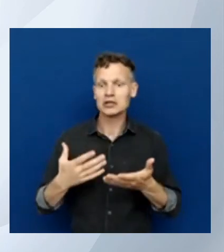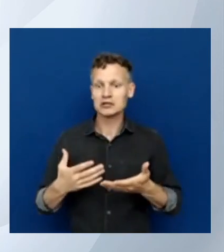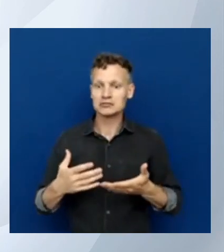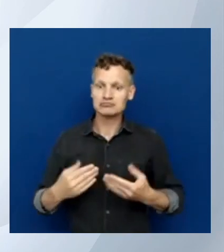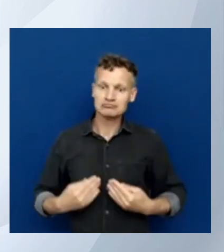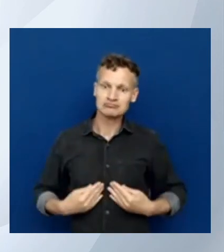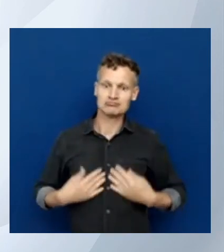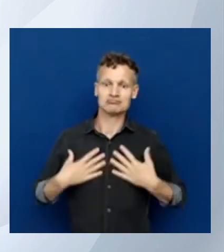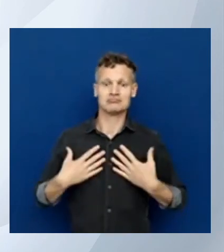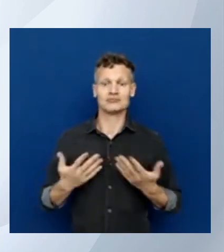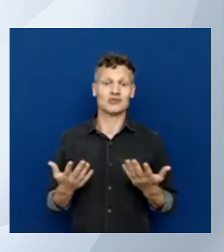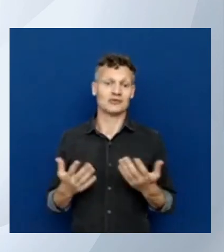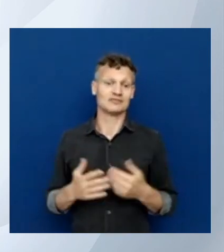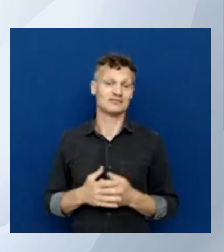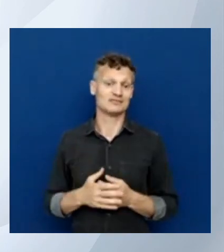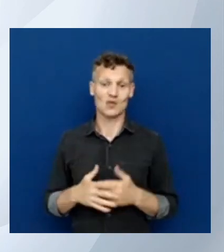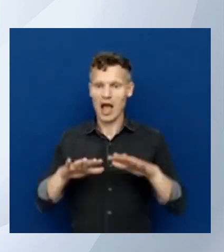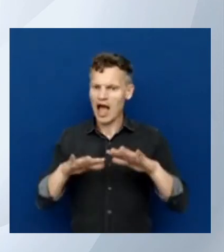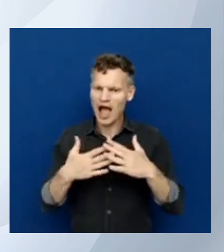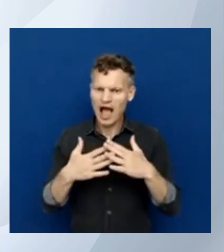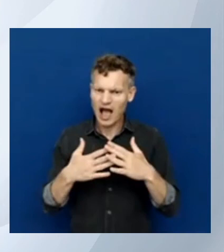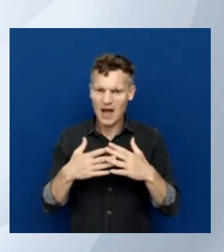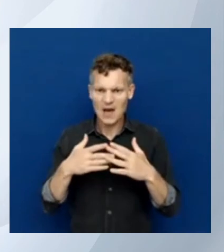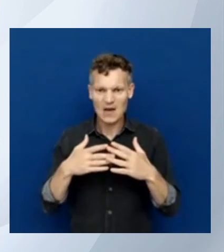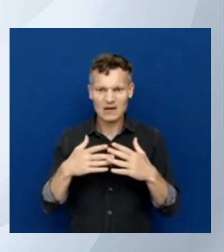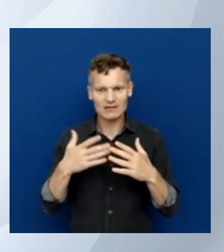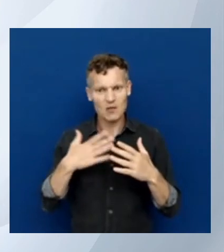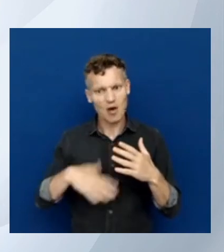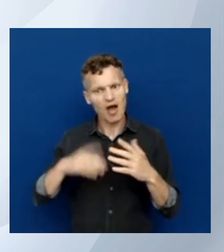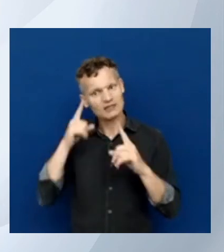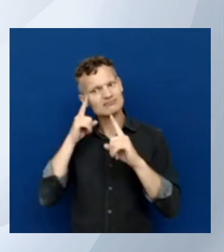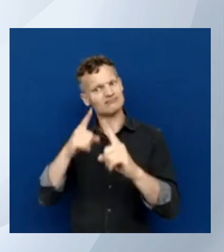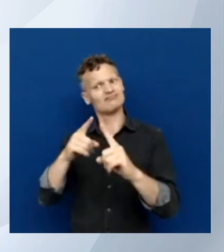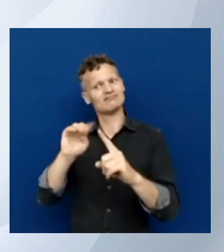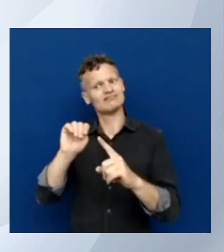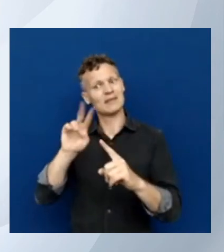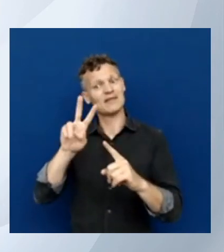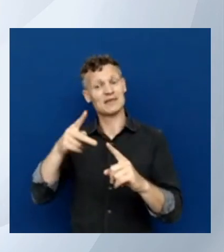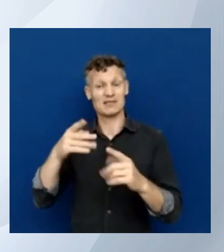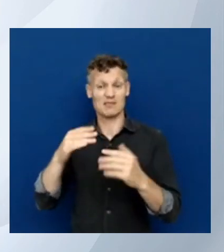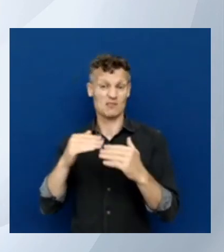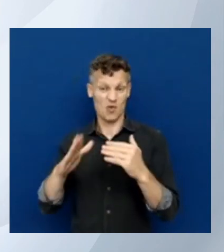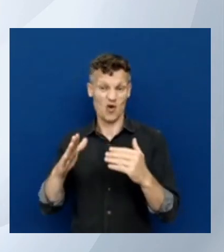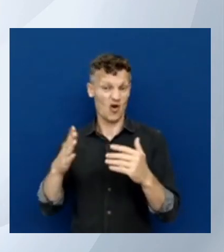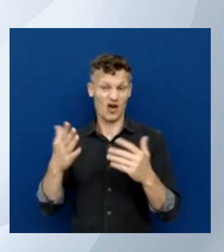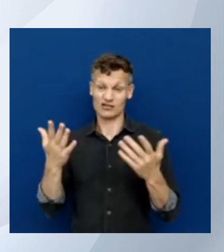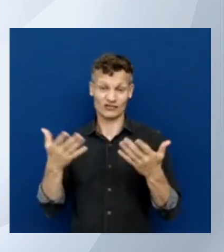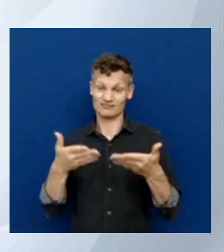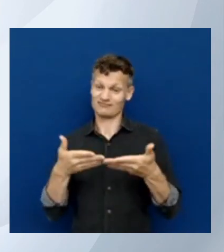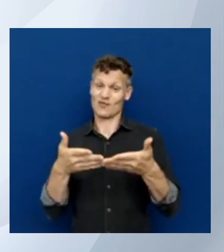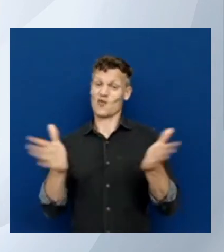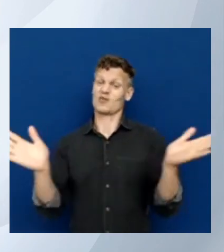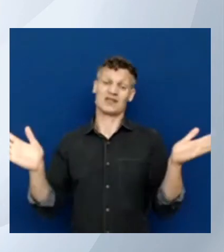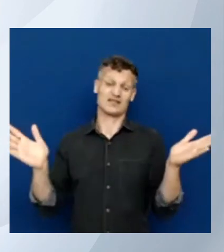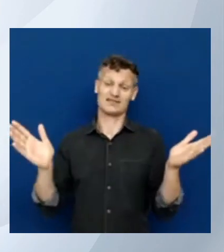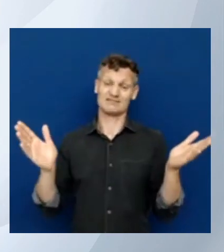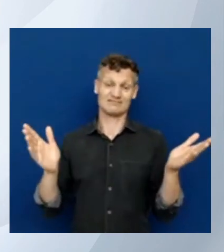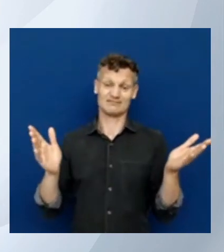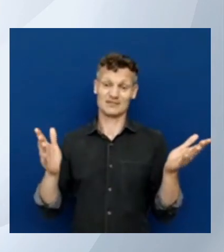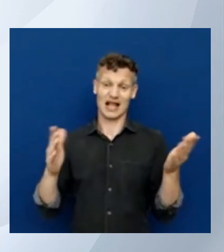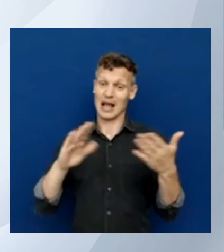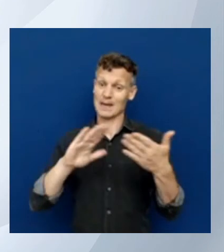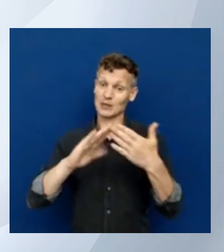sharing back to the community and you know speaking for instance but also writing articles